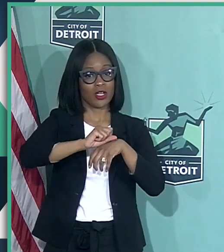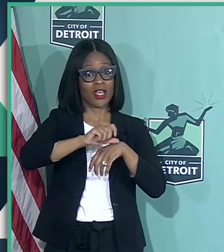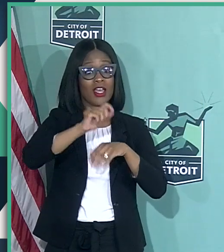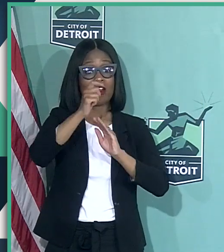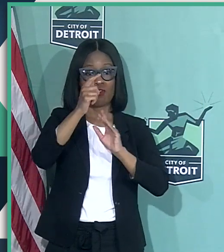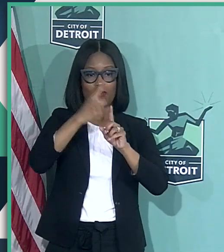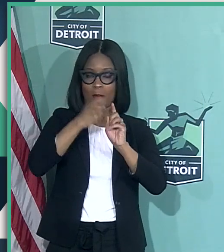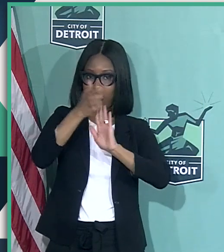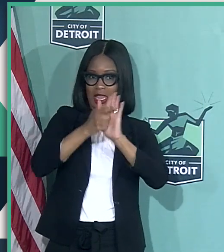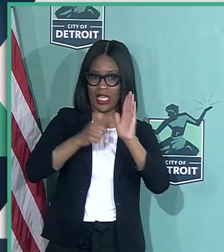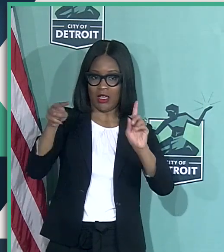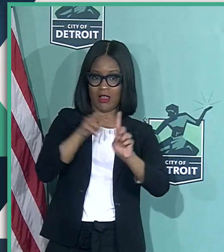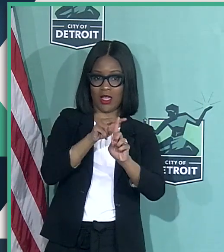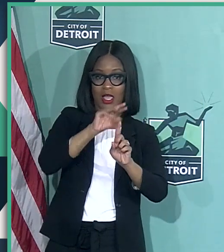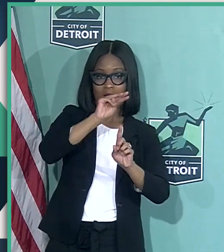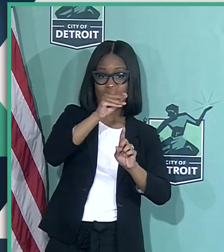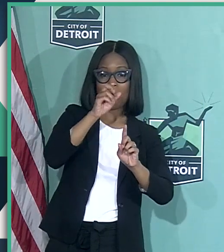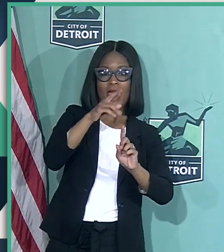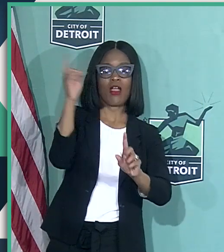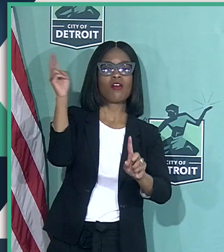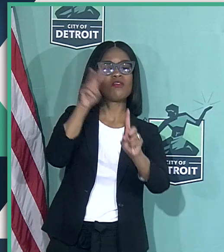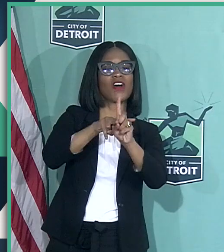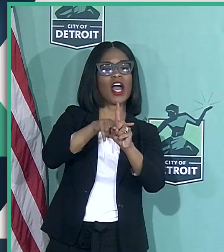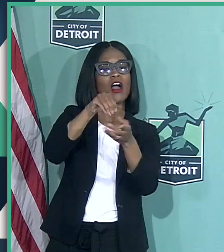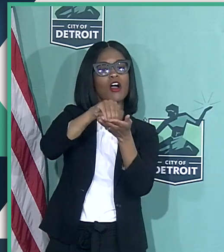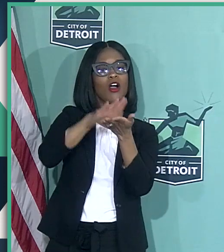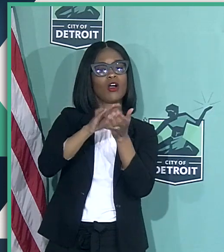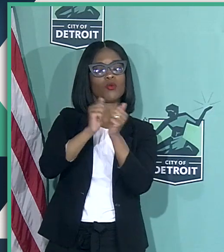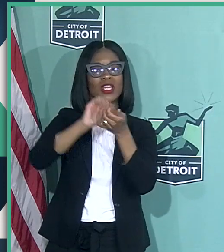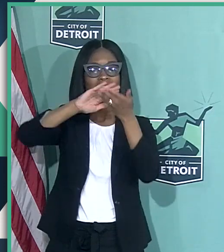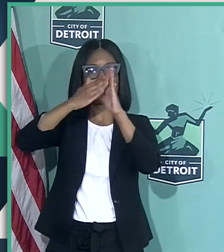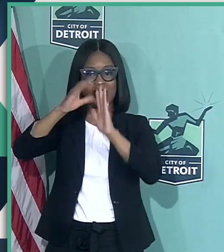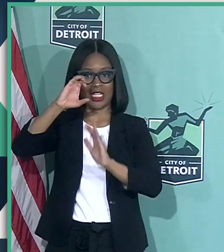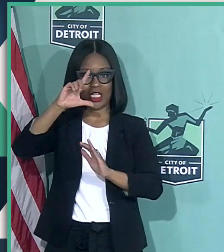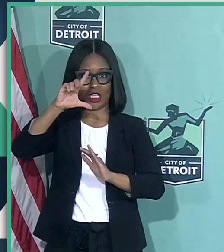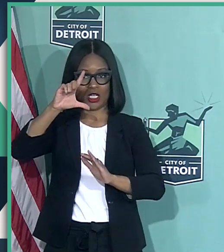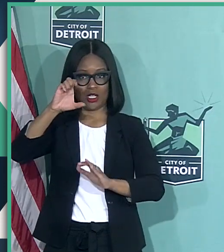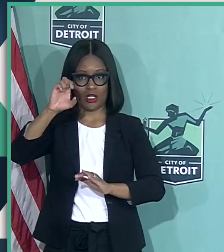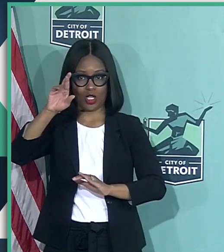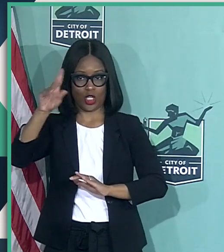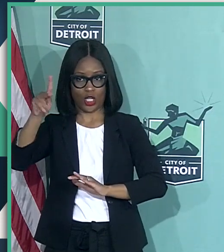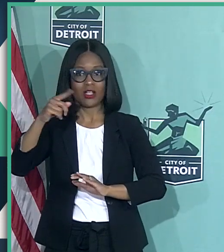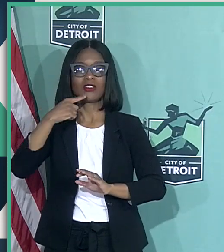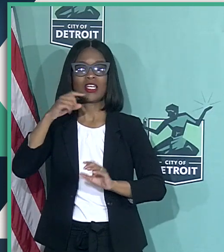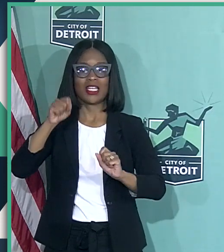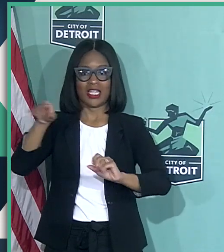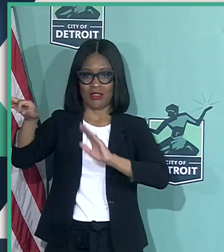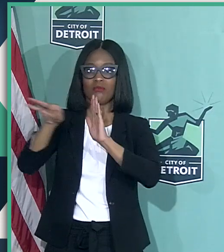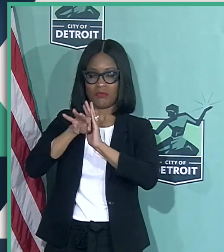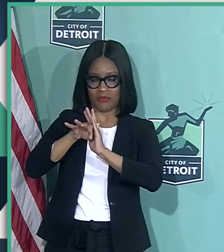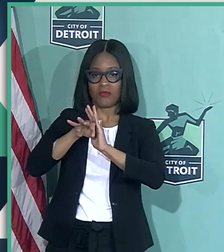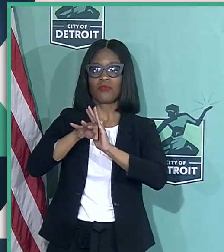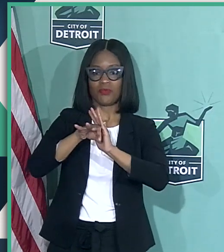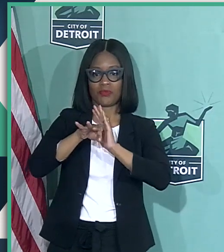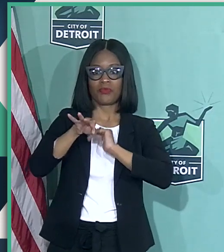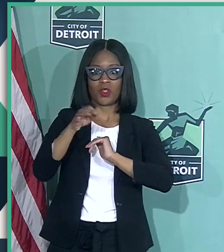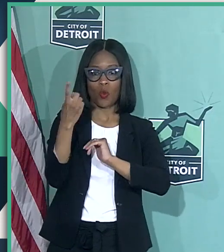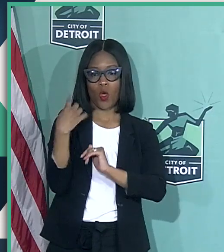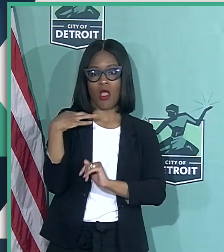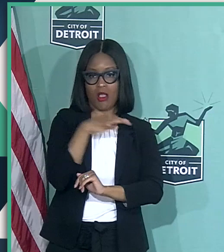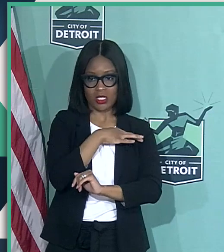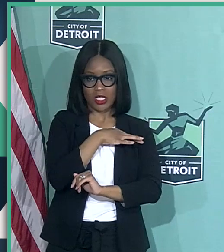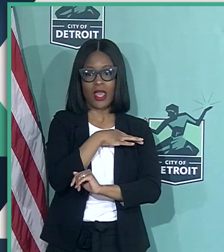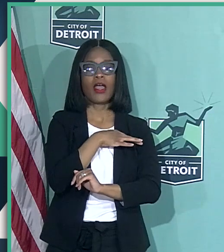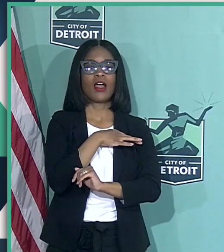legal standpoint, the mayor files a document with the city clerk and says you can designate one of your staff to exercise